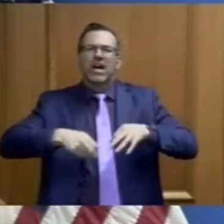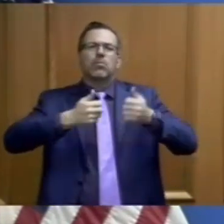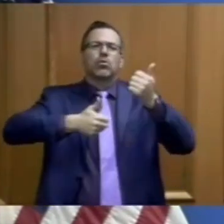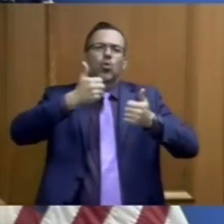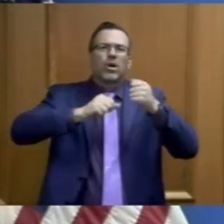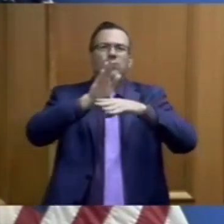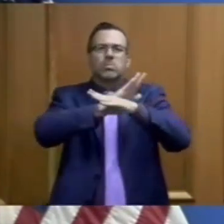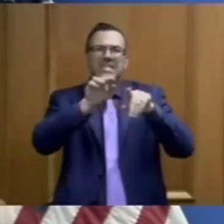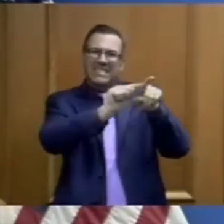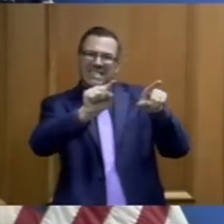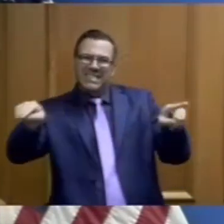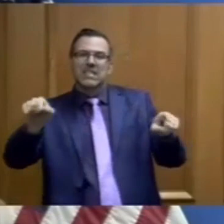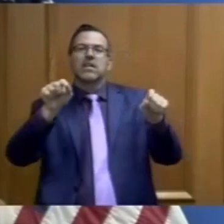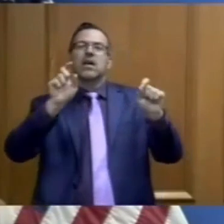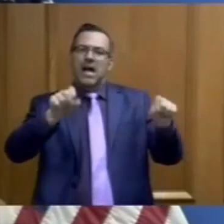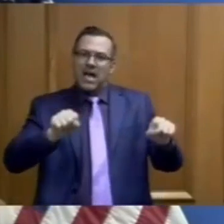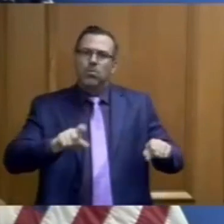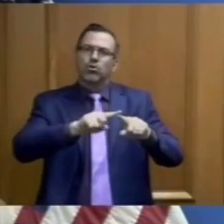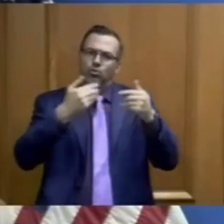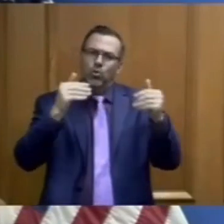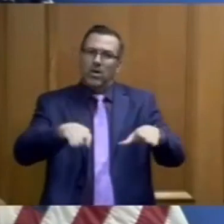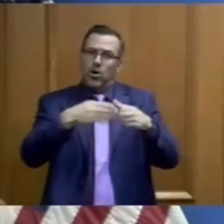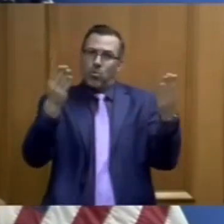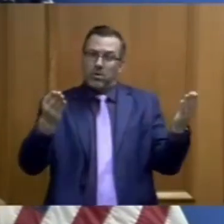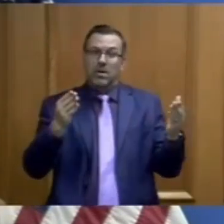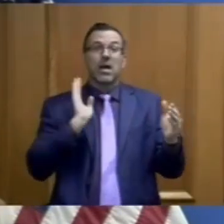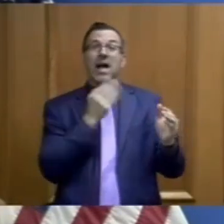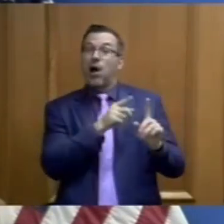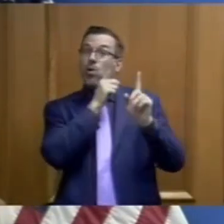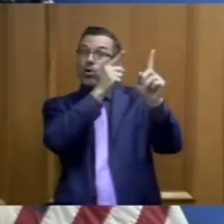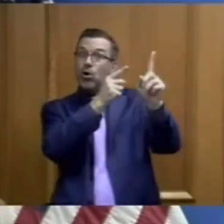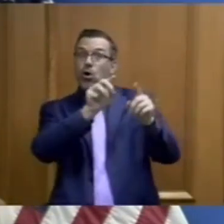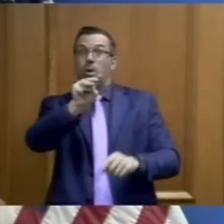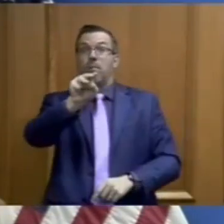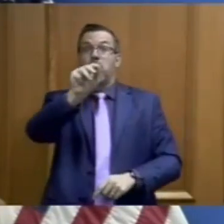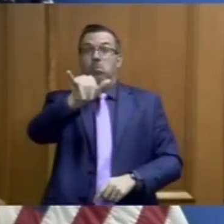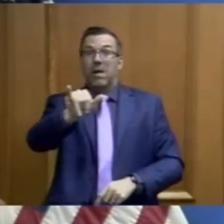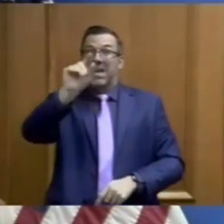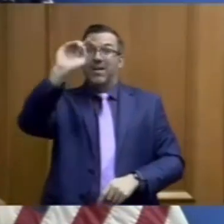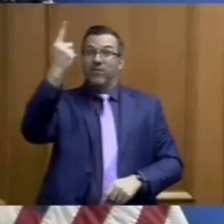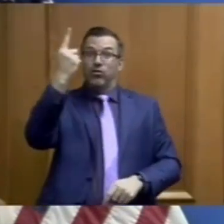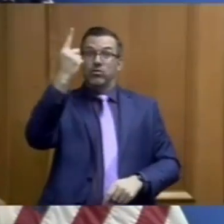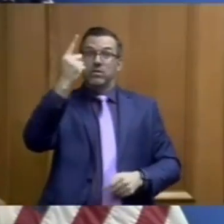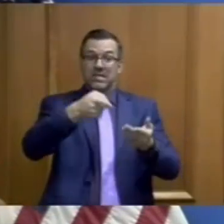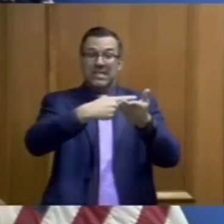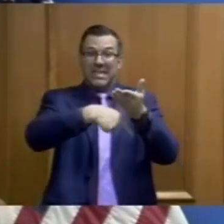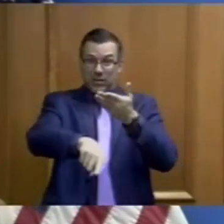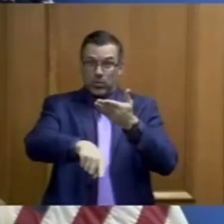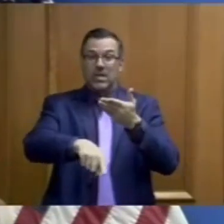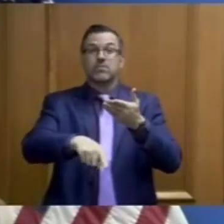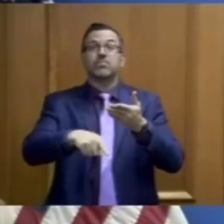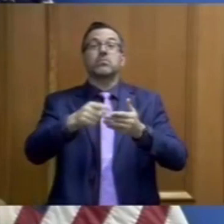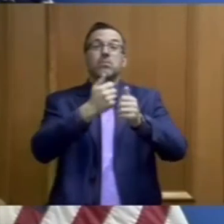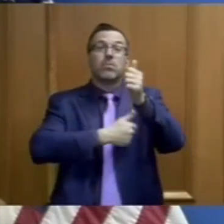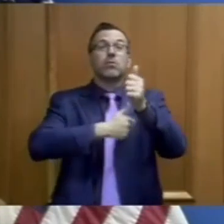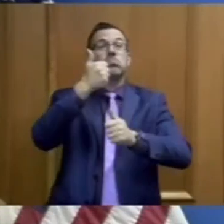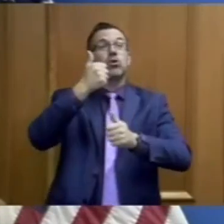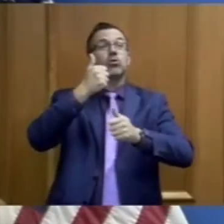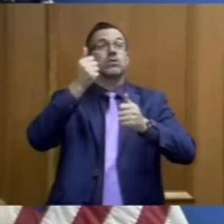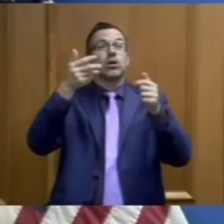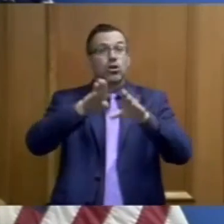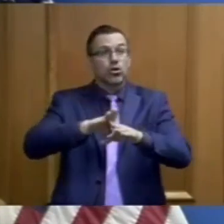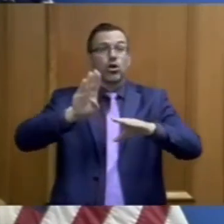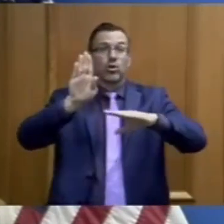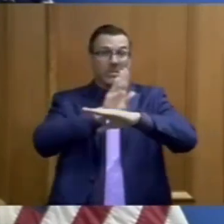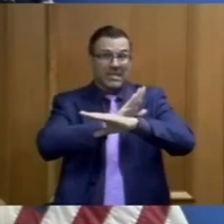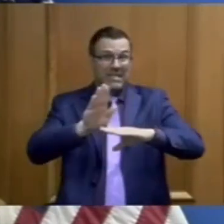and it's our firm intent that by May 1st, the end of next week, the vast majority of closed businesses in 89